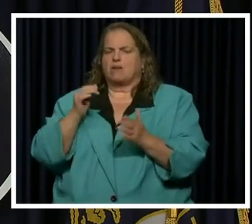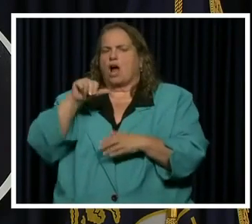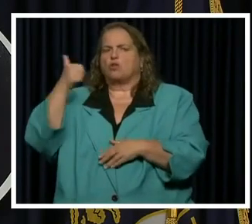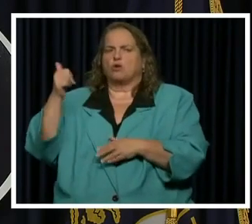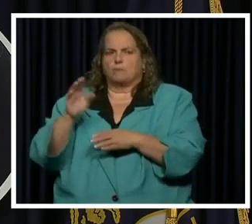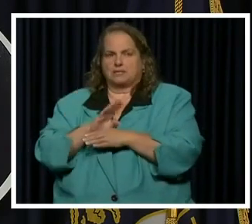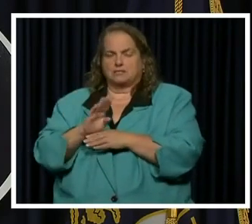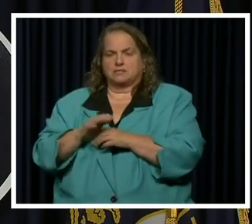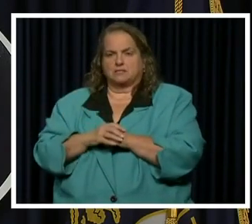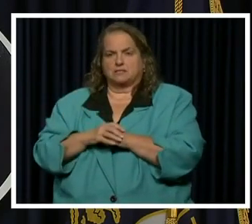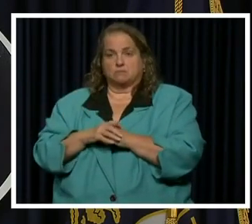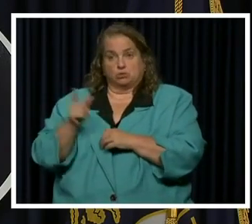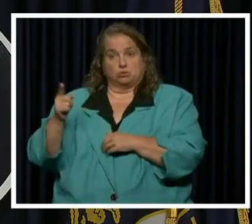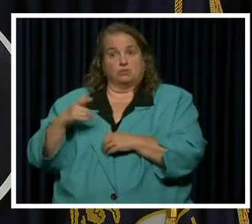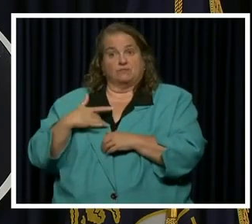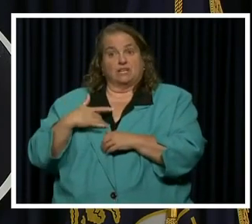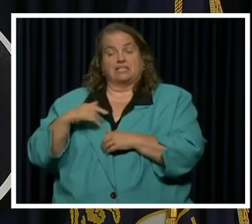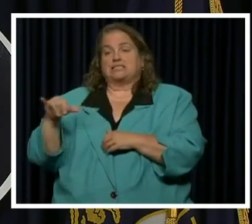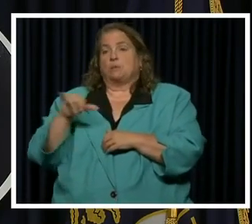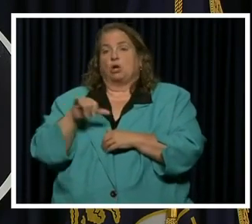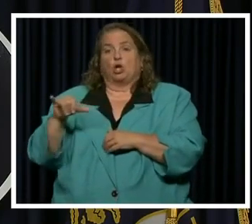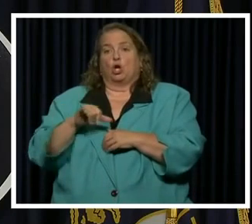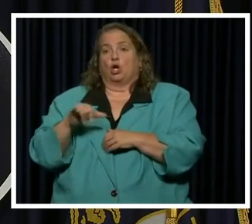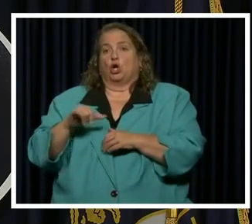similar capacity? Yes.